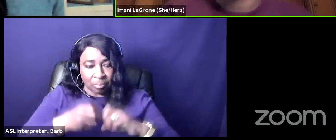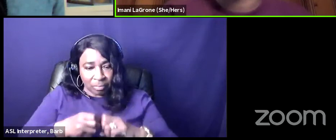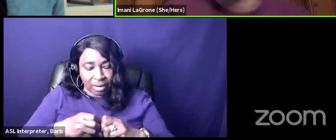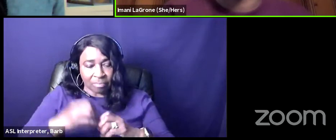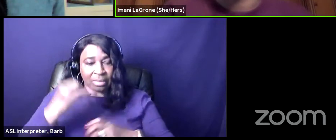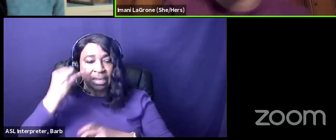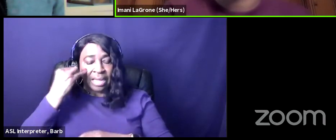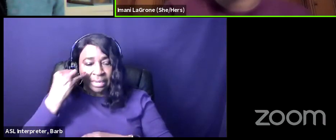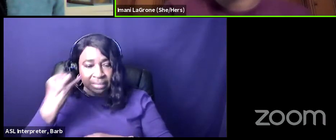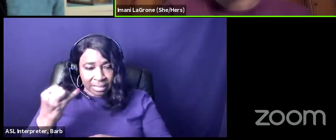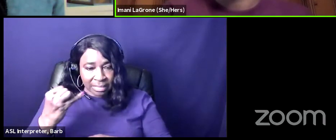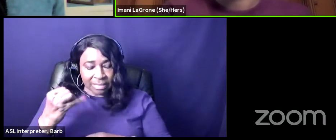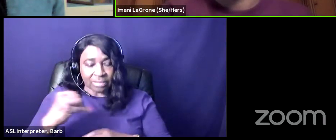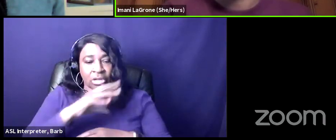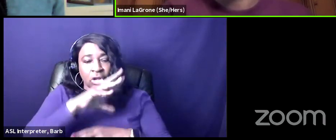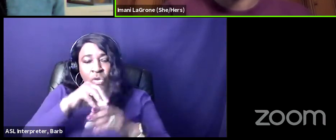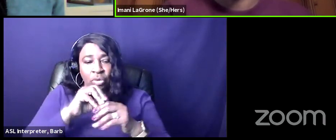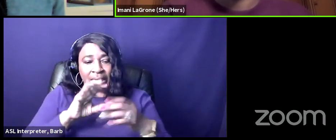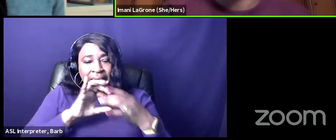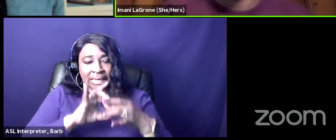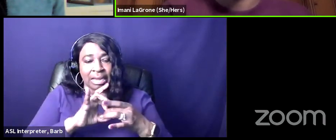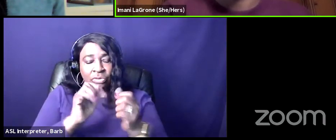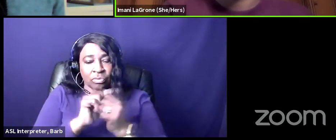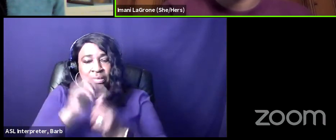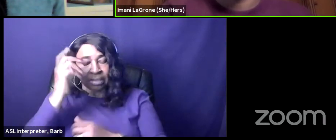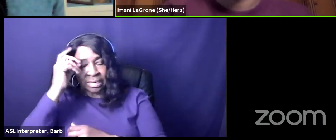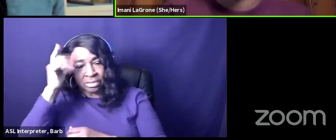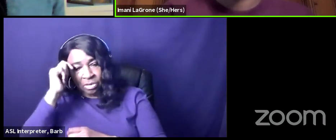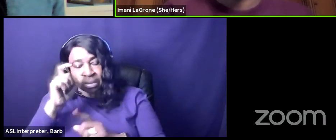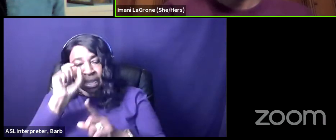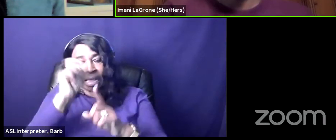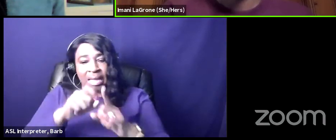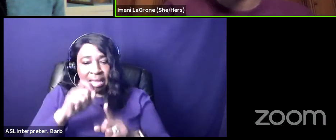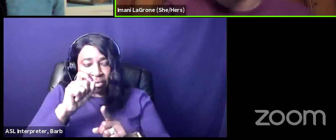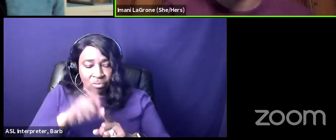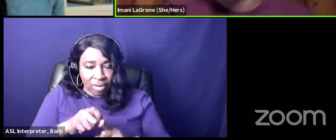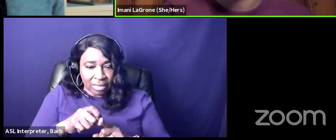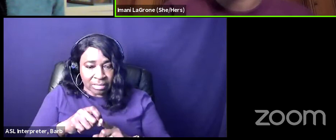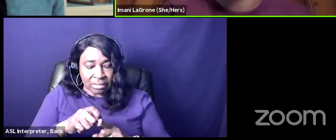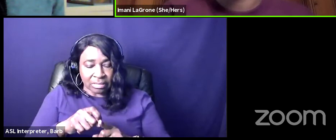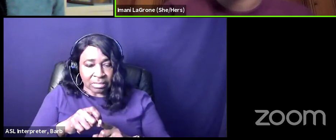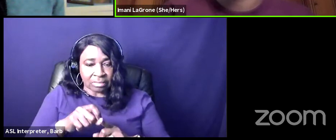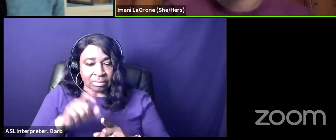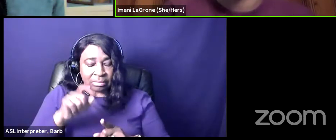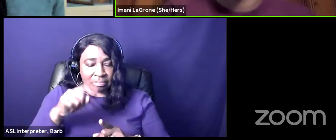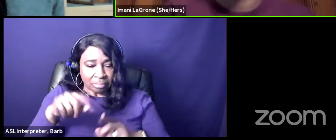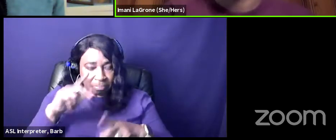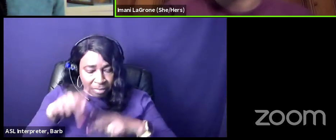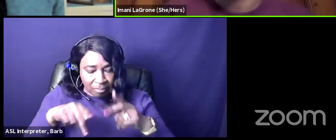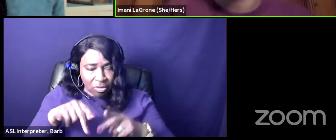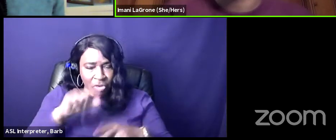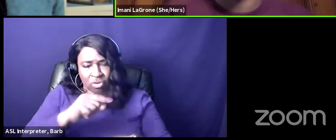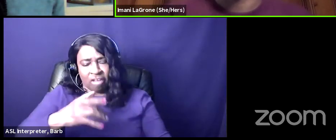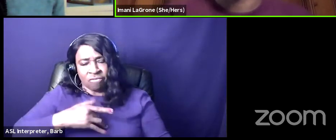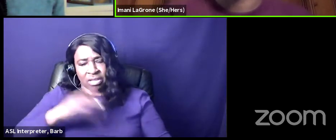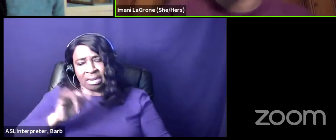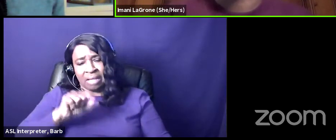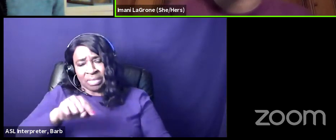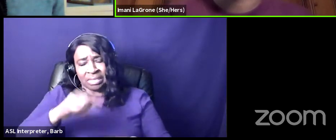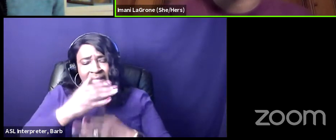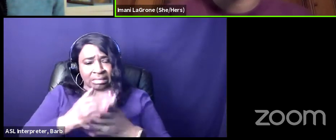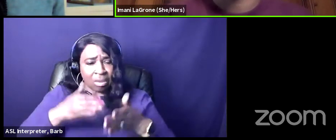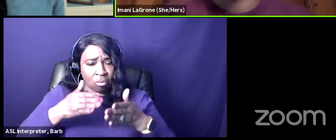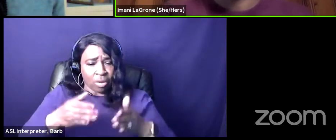ideas including connection with donald trump and harassing trolls do you feel that this is some way for the black